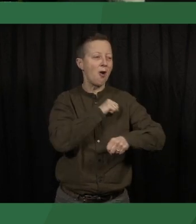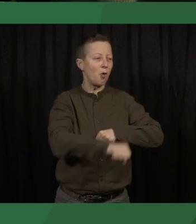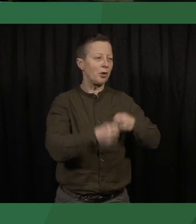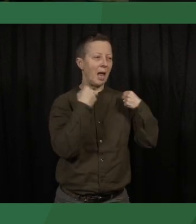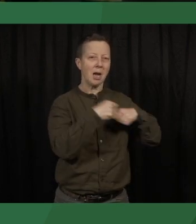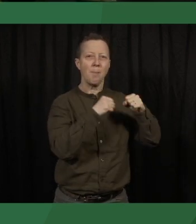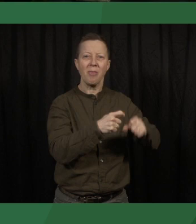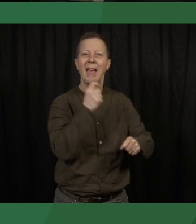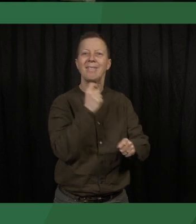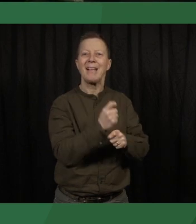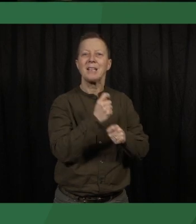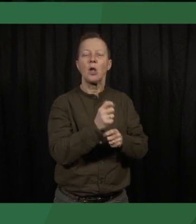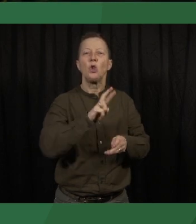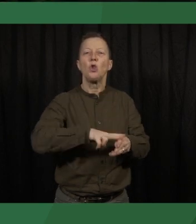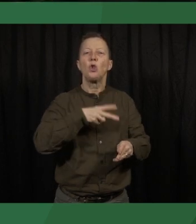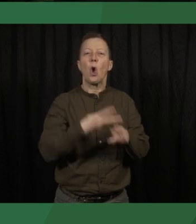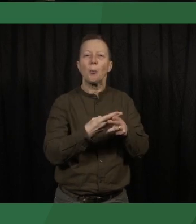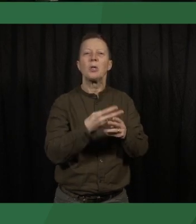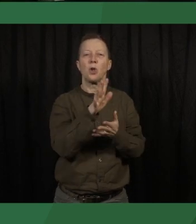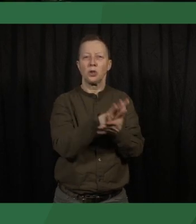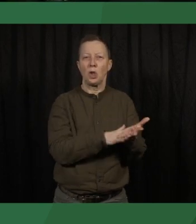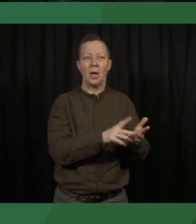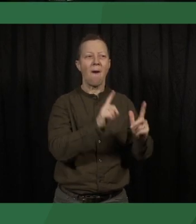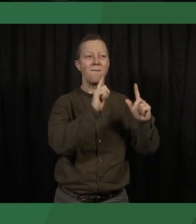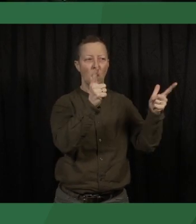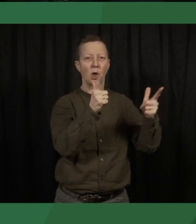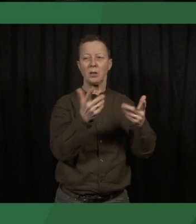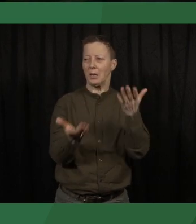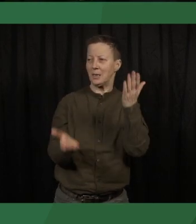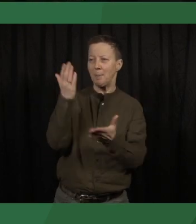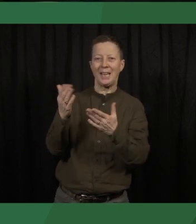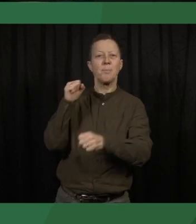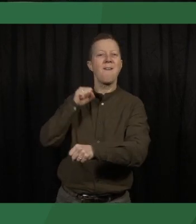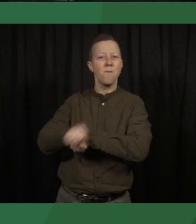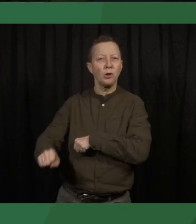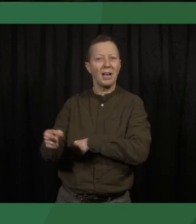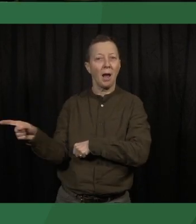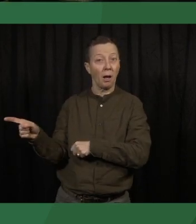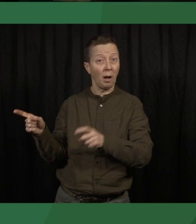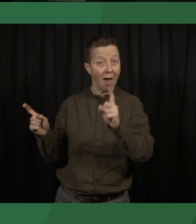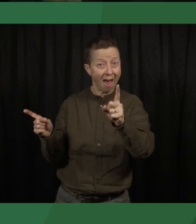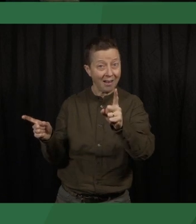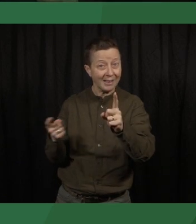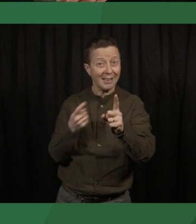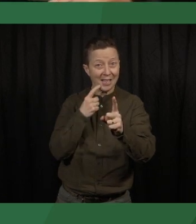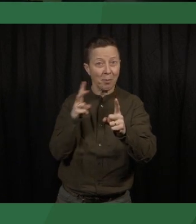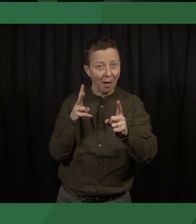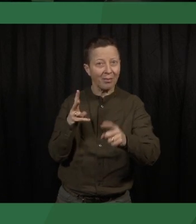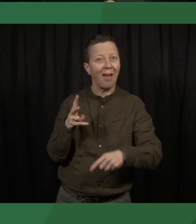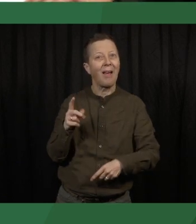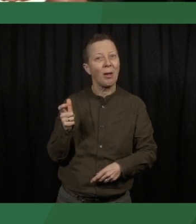almost twice as likely to succeed compared to the violent ones. Or in other words, Gandhi was right.